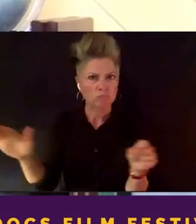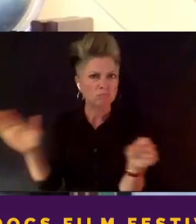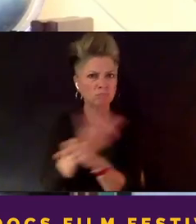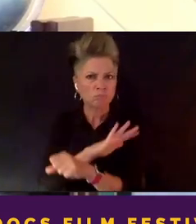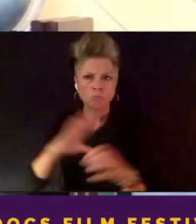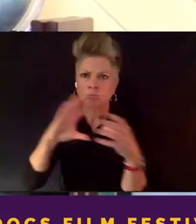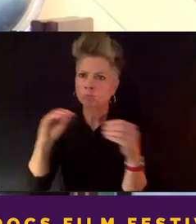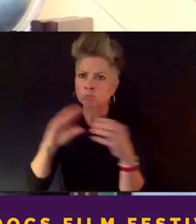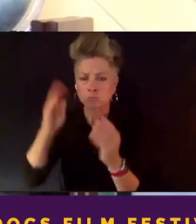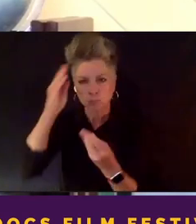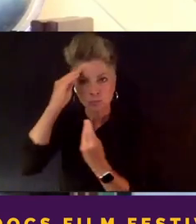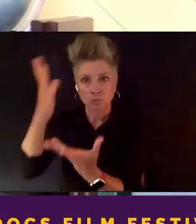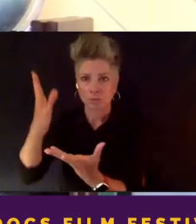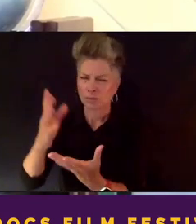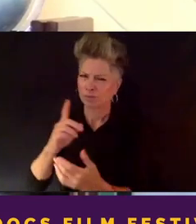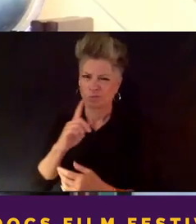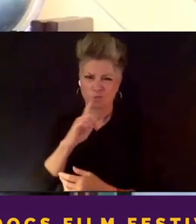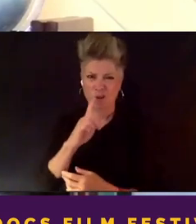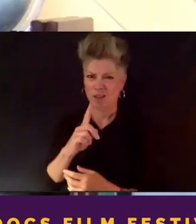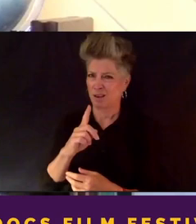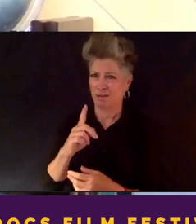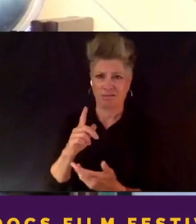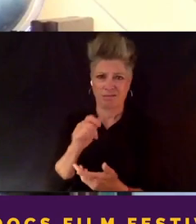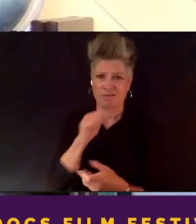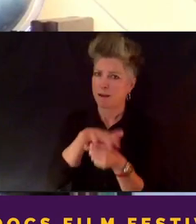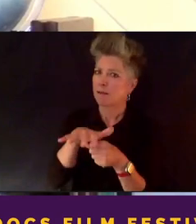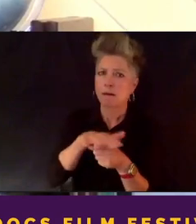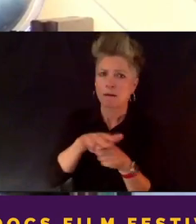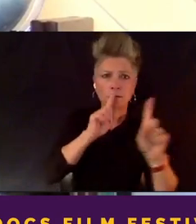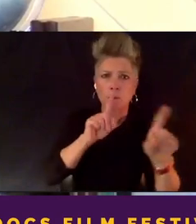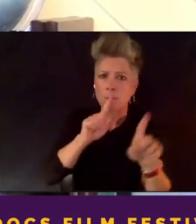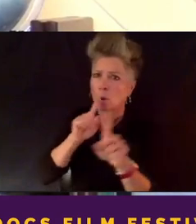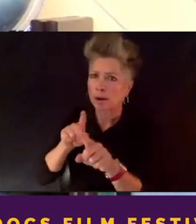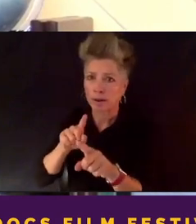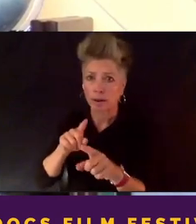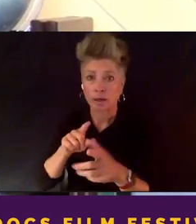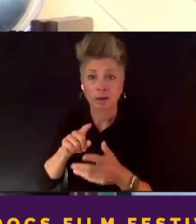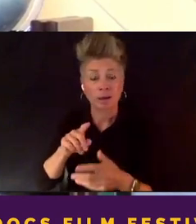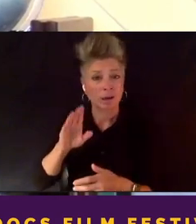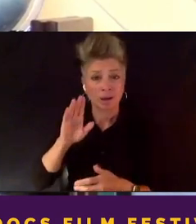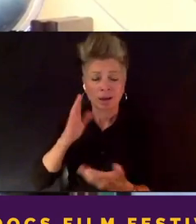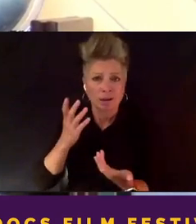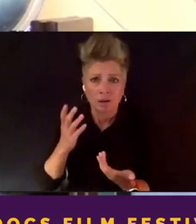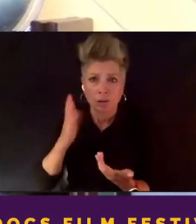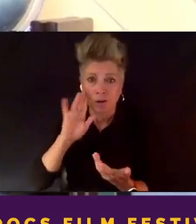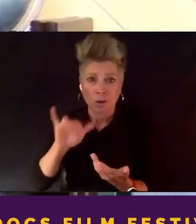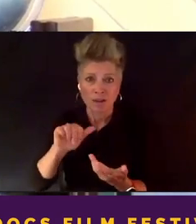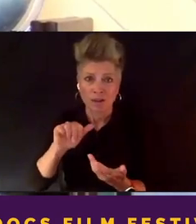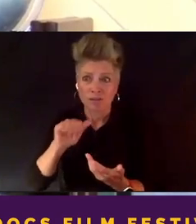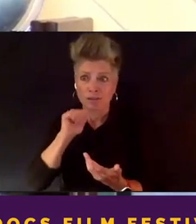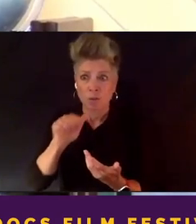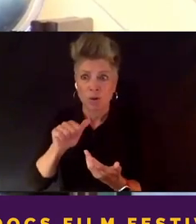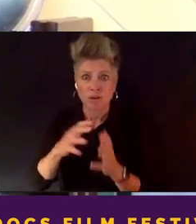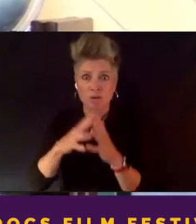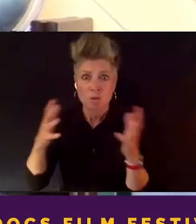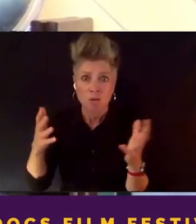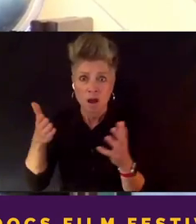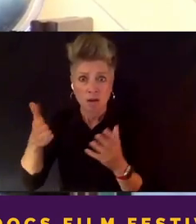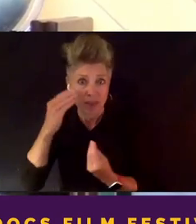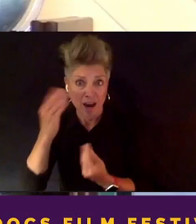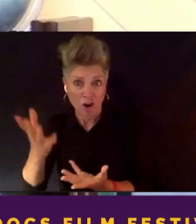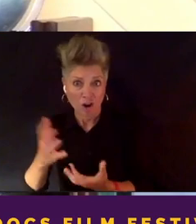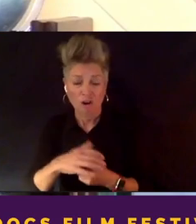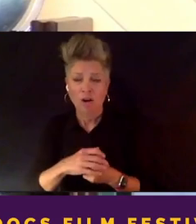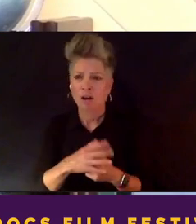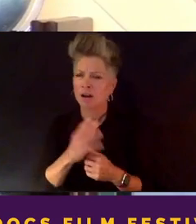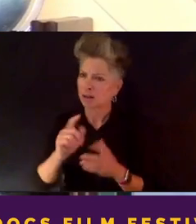it was really unreported. You know, we know that, you know, the death of local media, there just isn't a whole lot there. And so, you